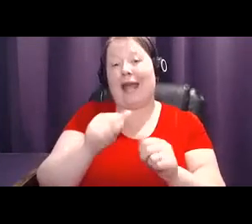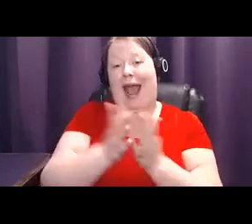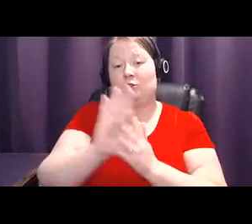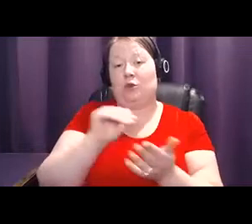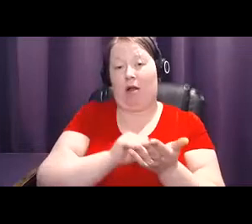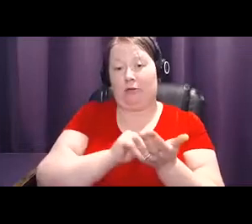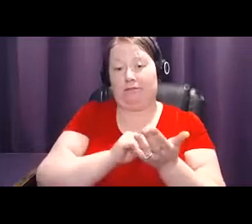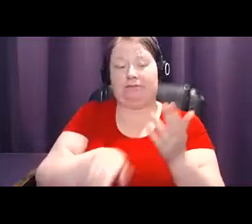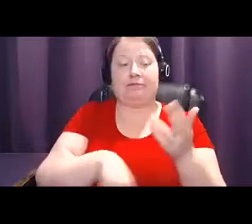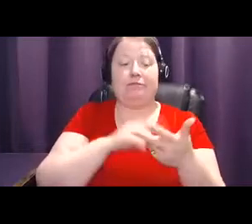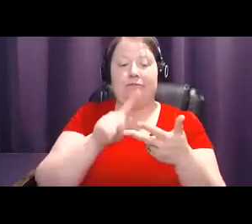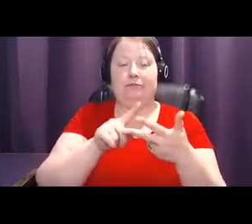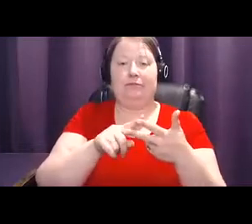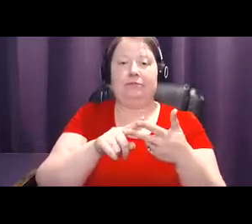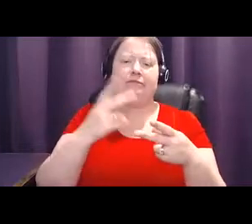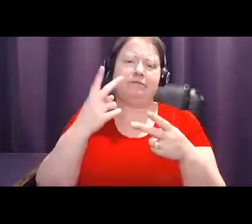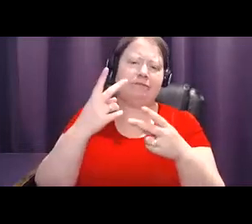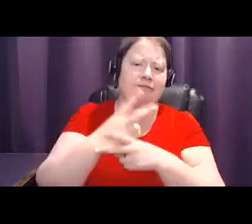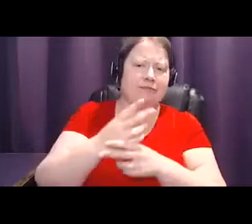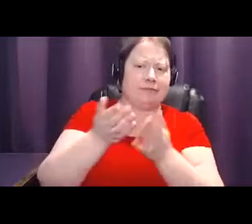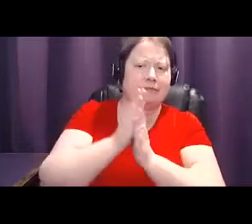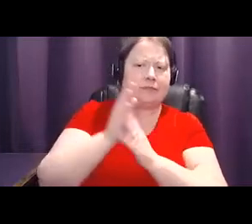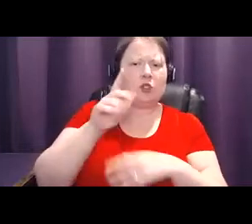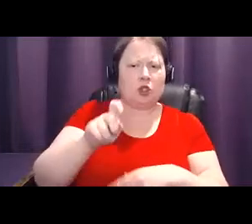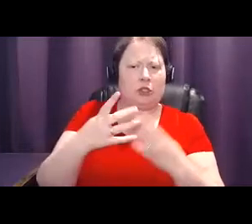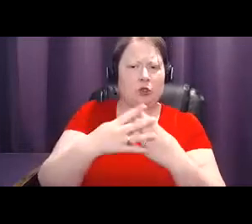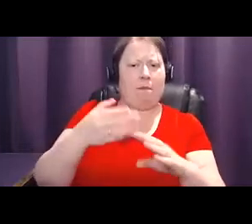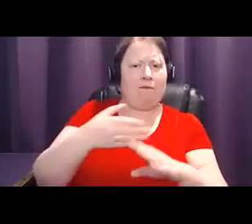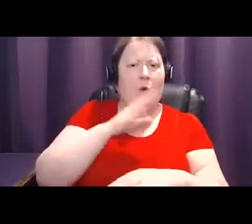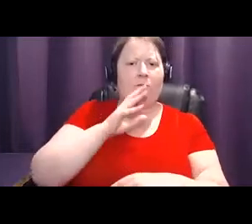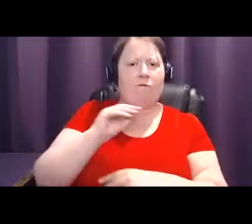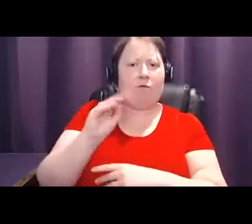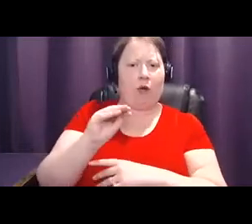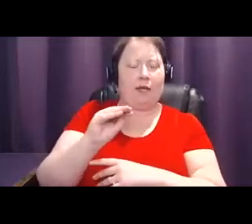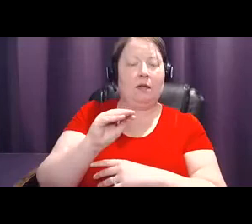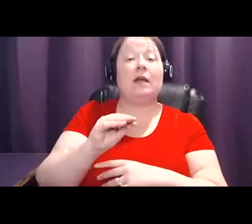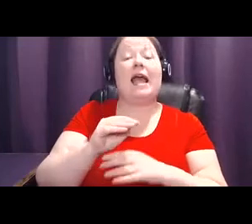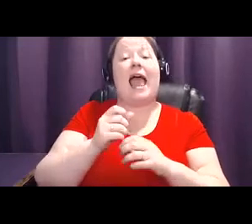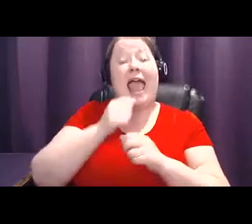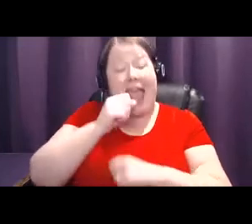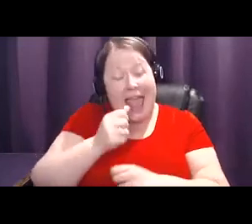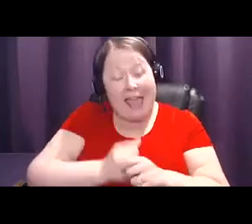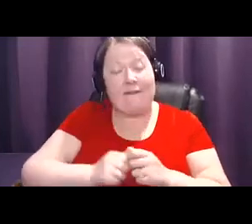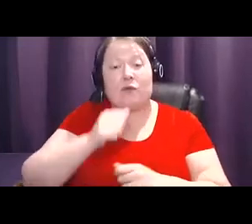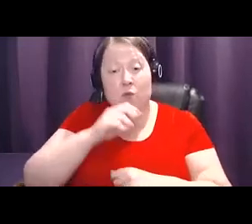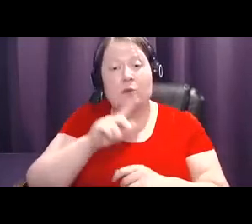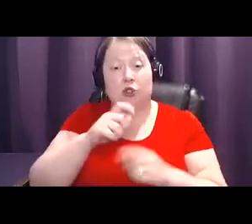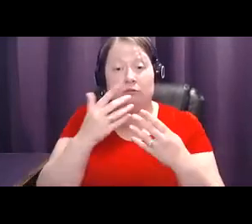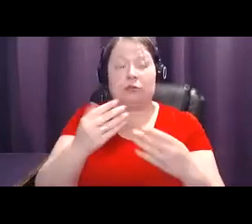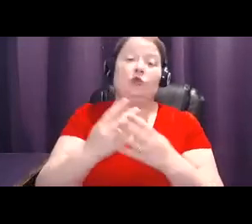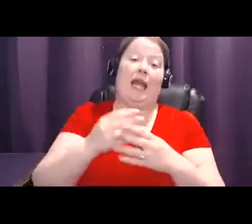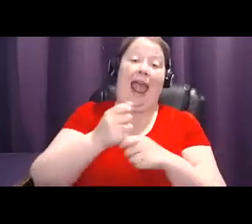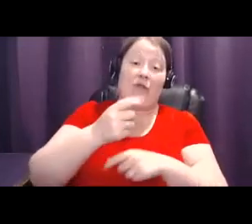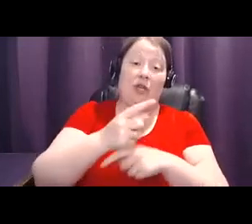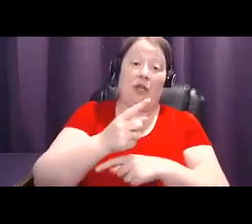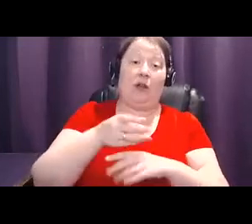Find out if you need to get screened before 40. Every woman should get screened every year starting at 40. But some risk factors like family history or